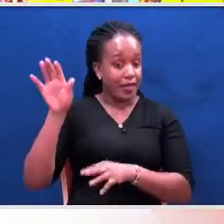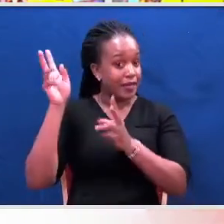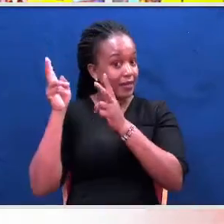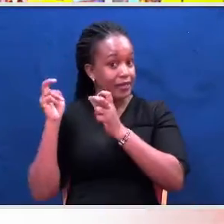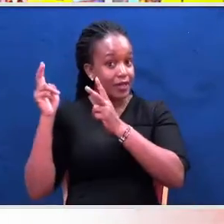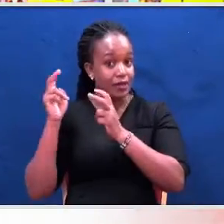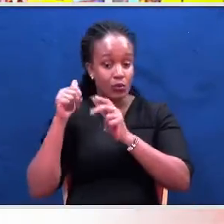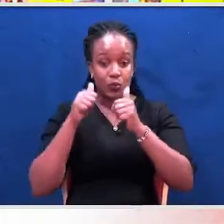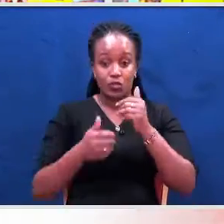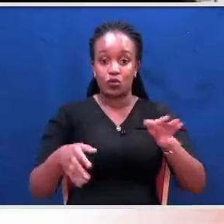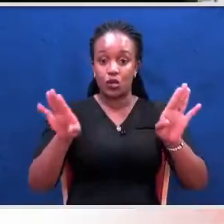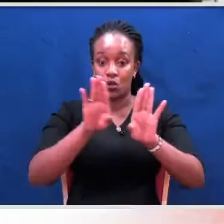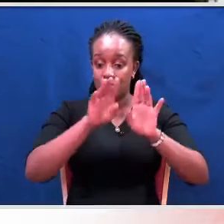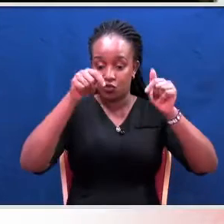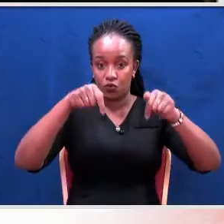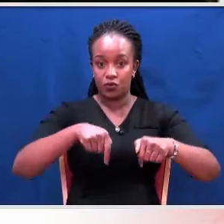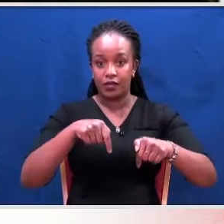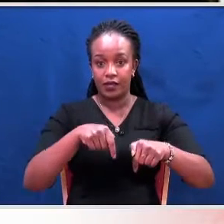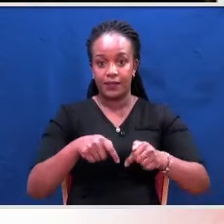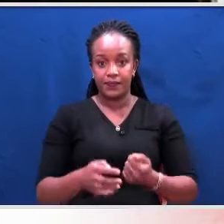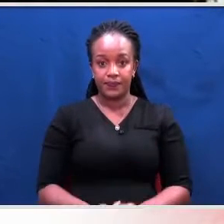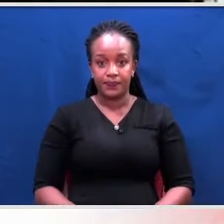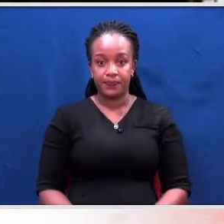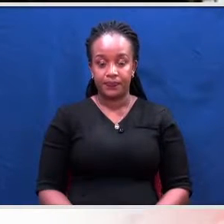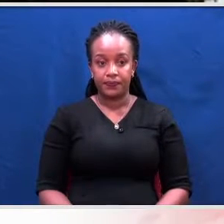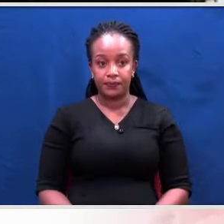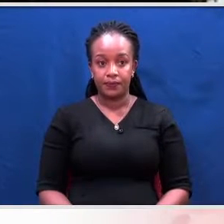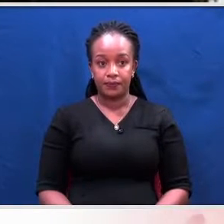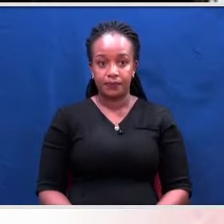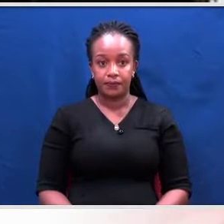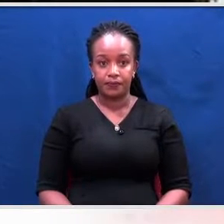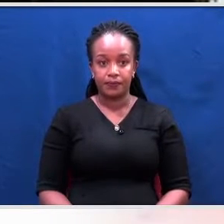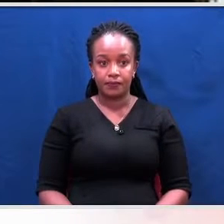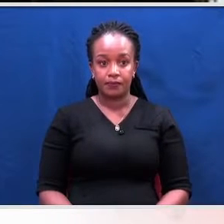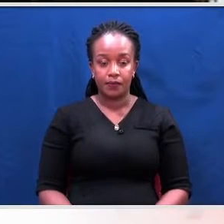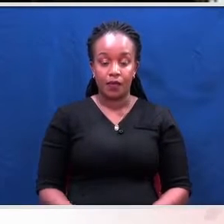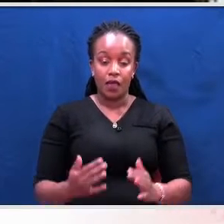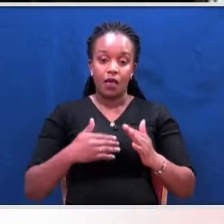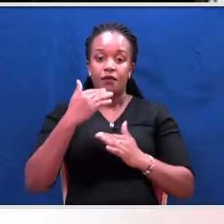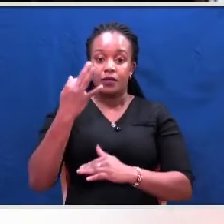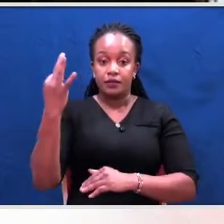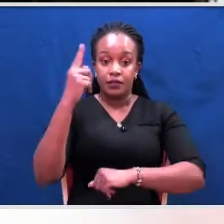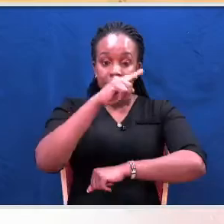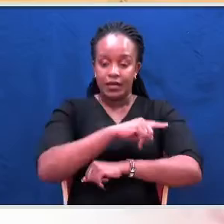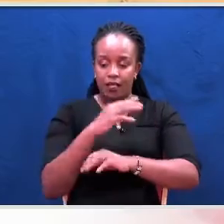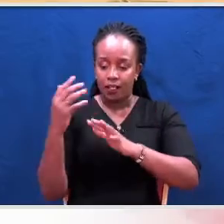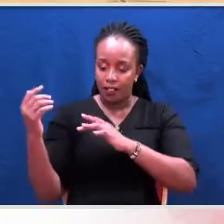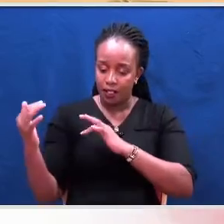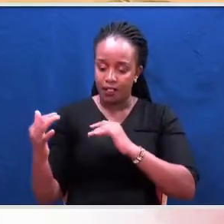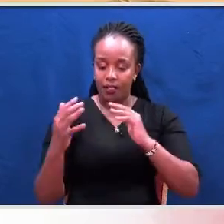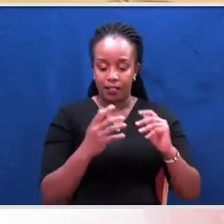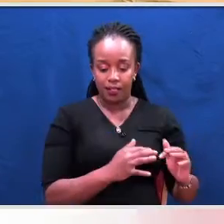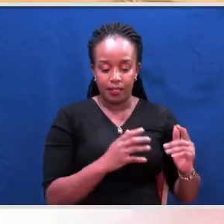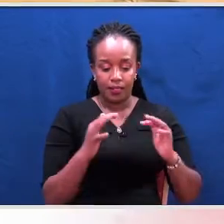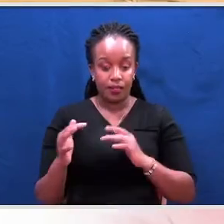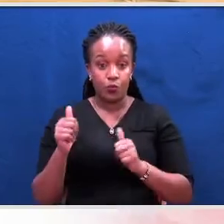to a close today. May I say, my dogs, when you appear before your daughter's shapes... After a three-day bruising battle witnessed at the Court of